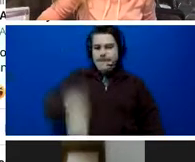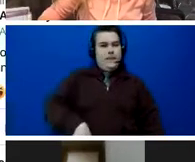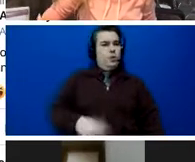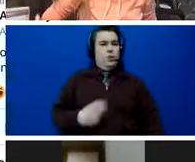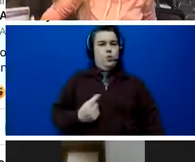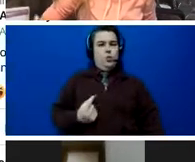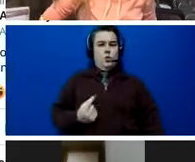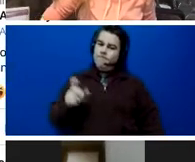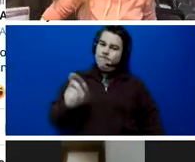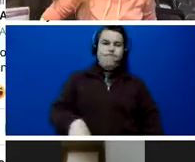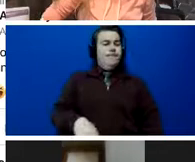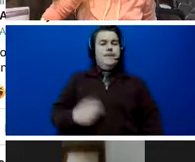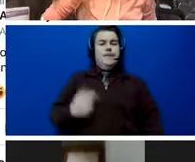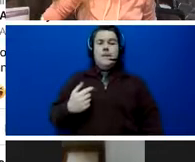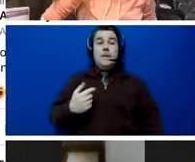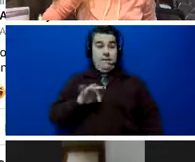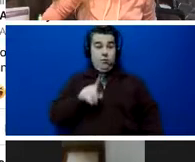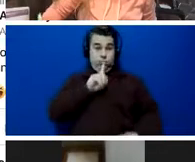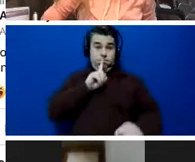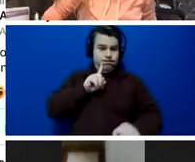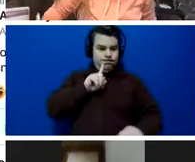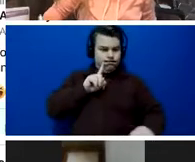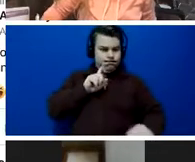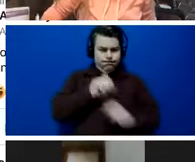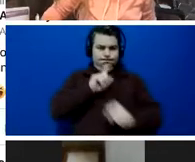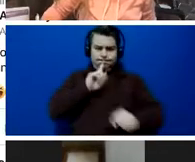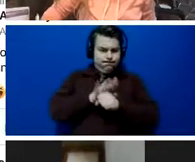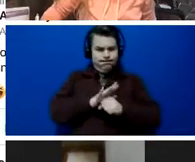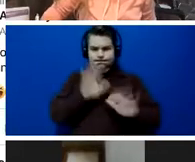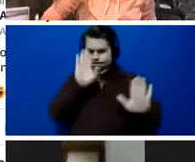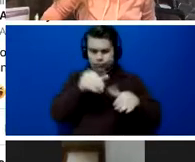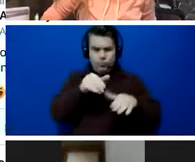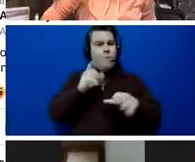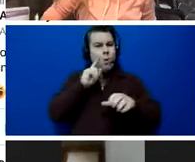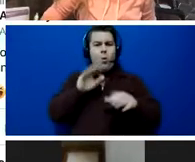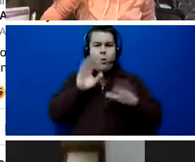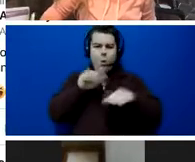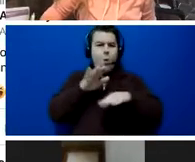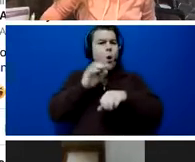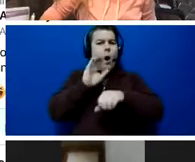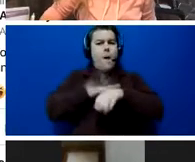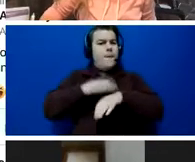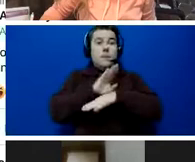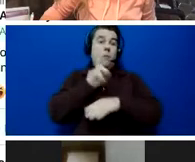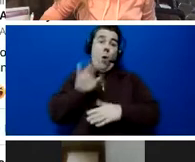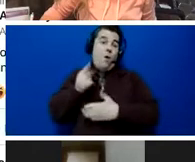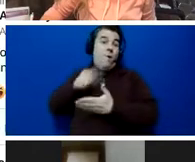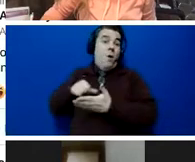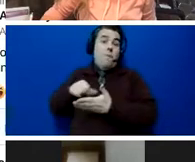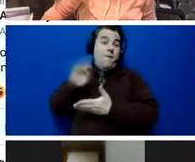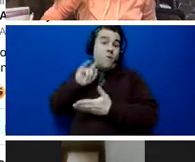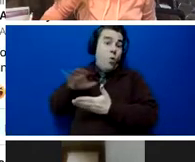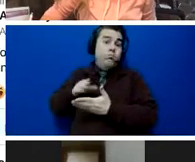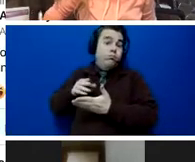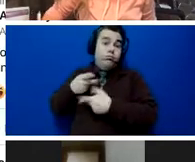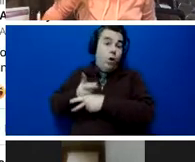really are committed to working this as a business, even if it's just to pay for your products, you need to have a firm foundation.